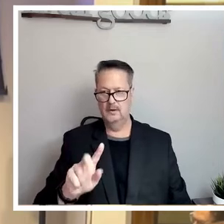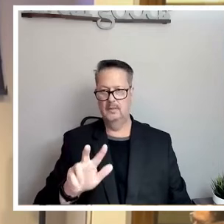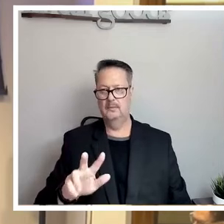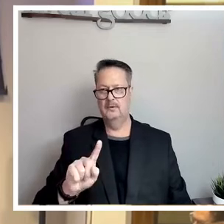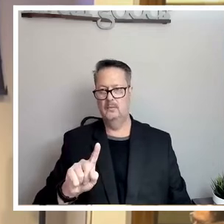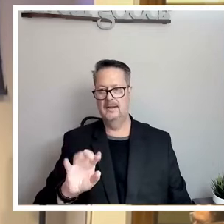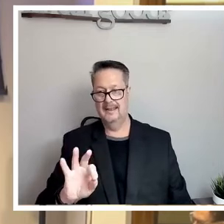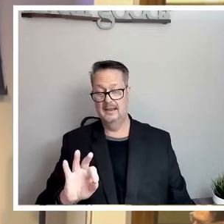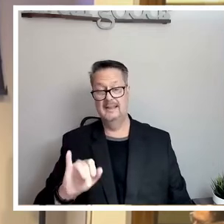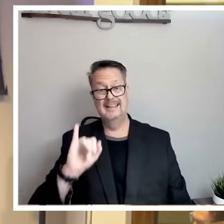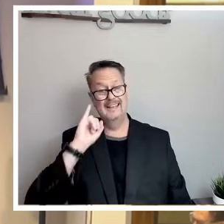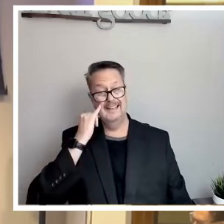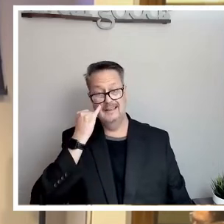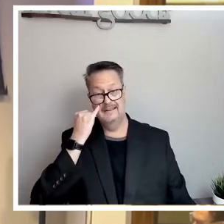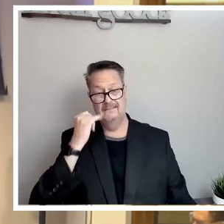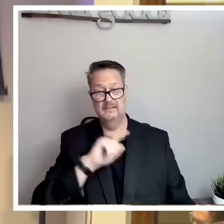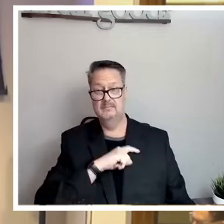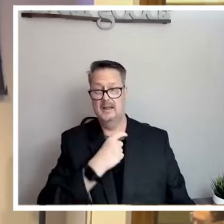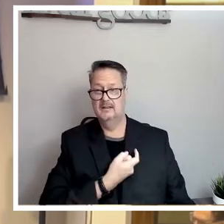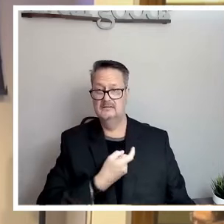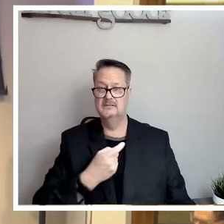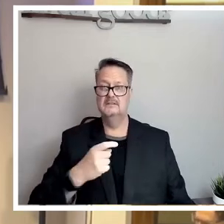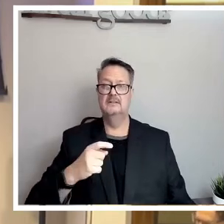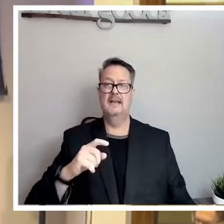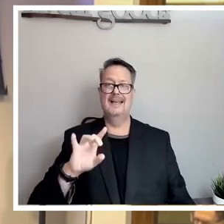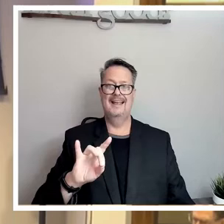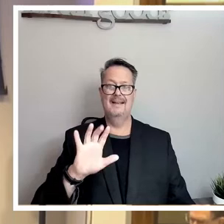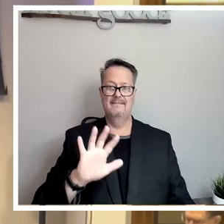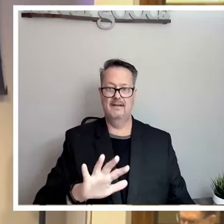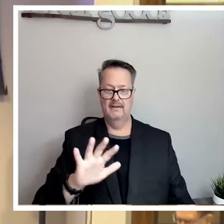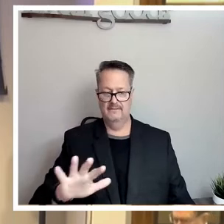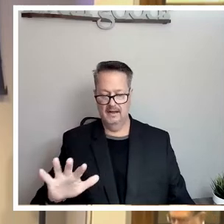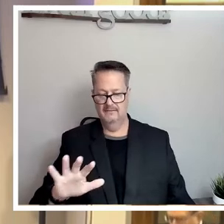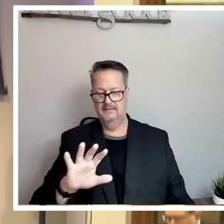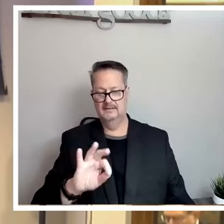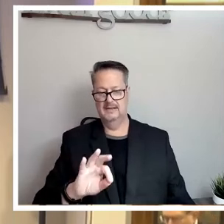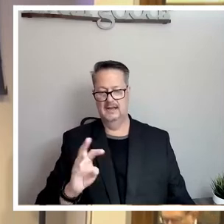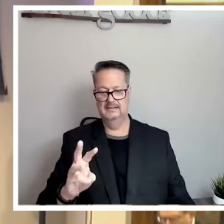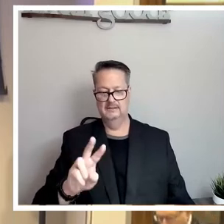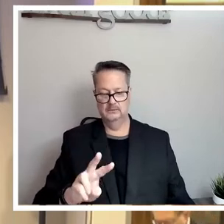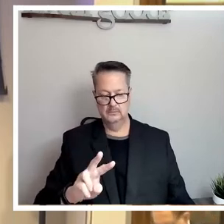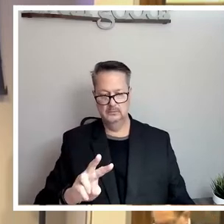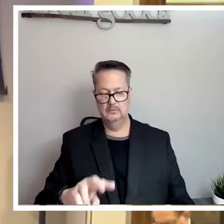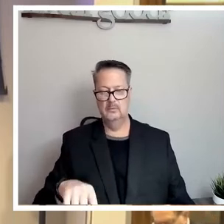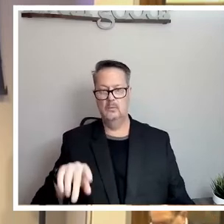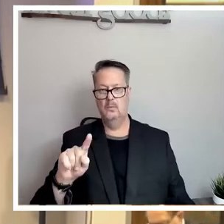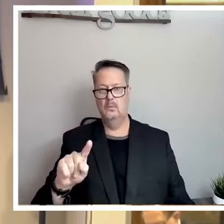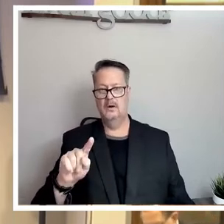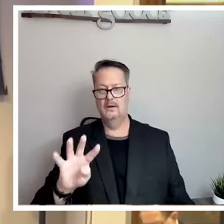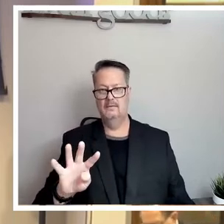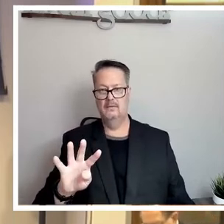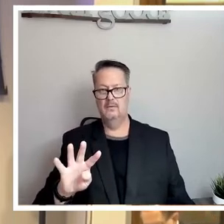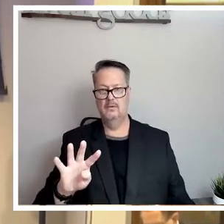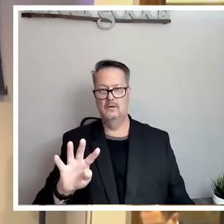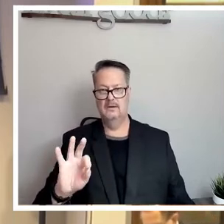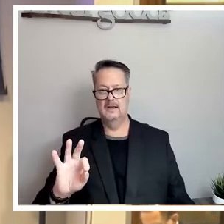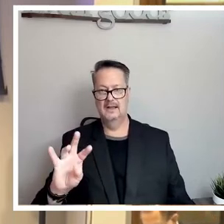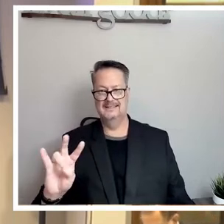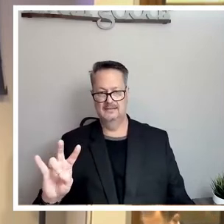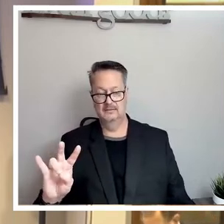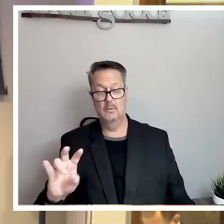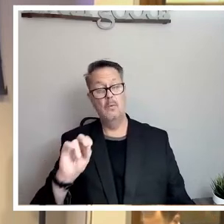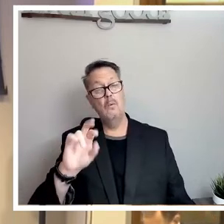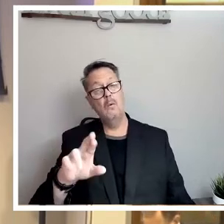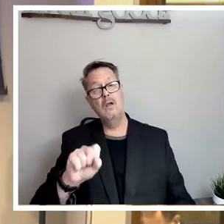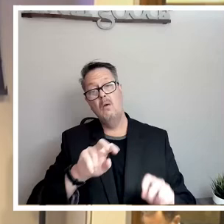Spanish at 855-962-1497. Or you can